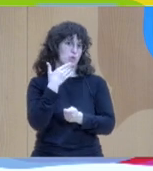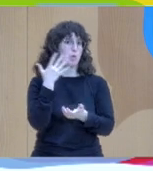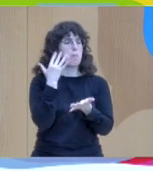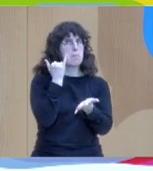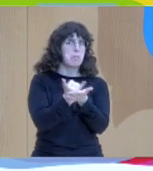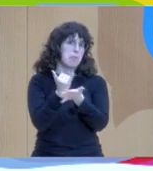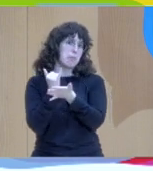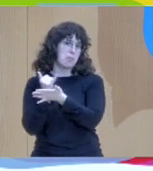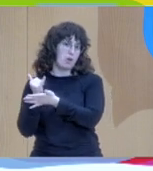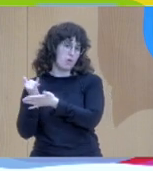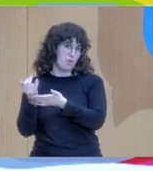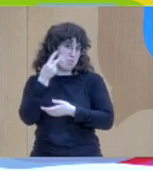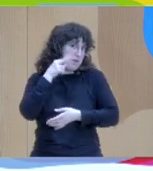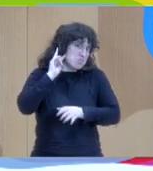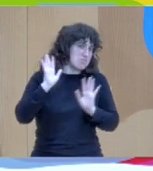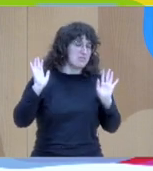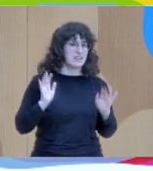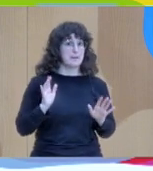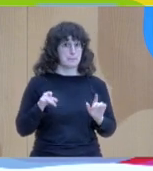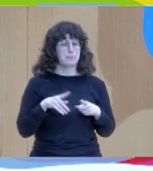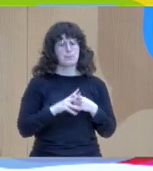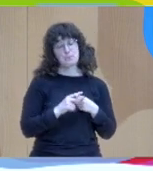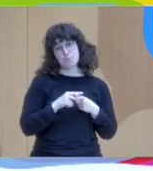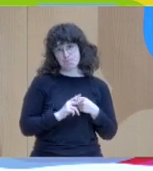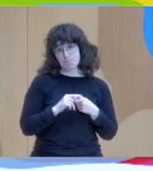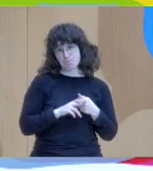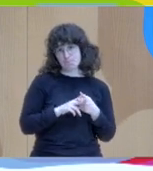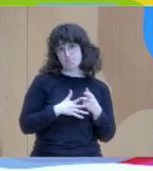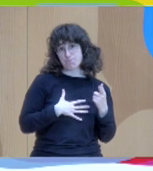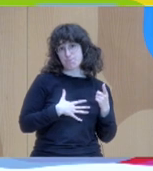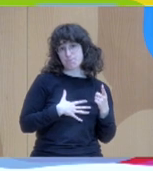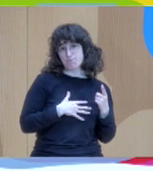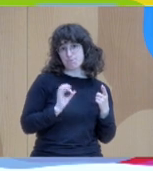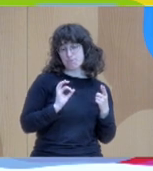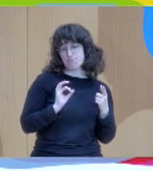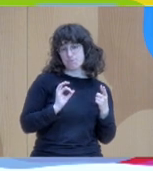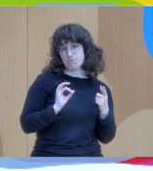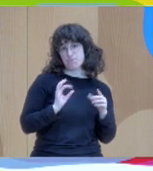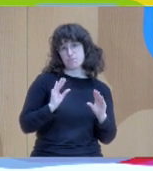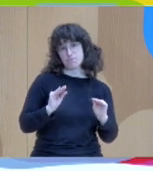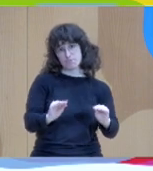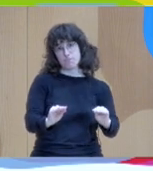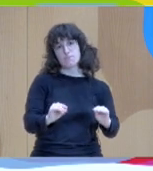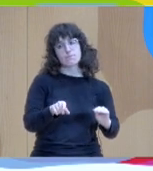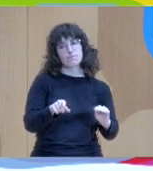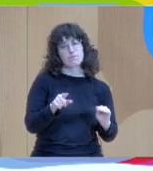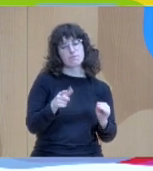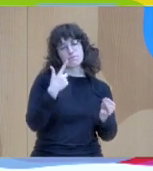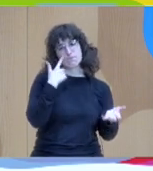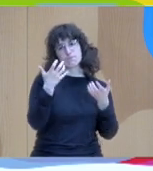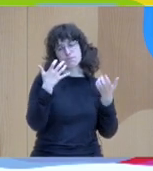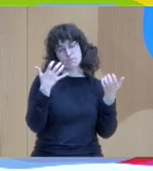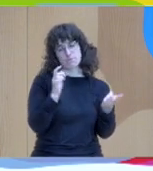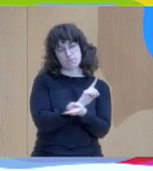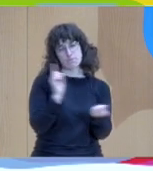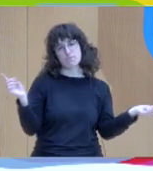start there's a very definite change in the atmosphere when people really get on to